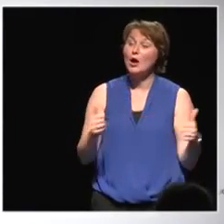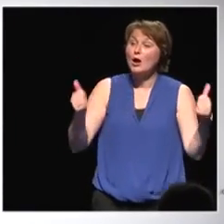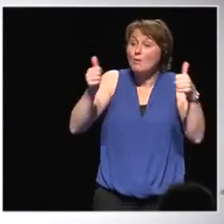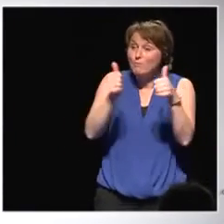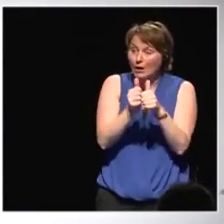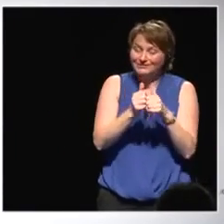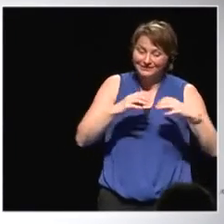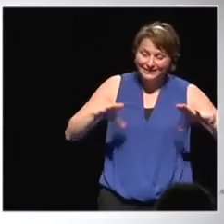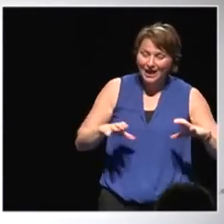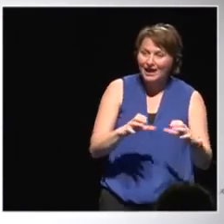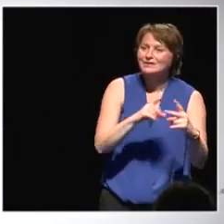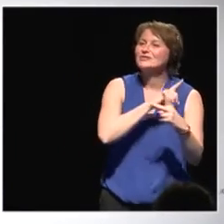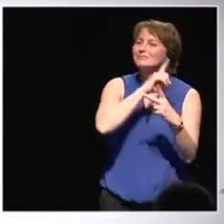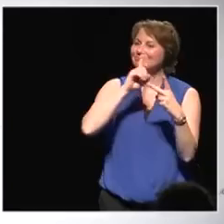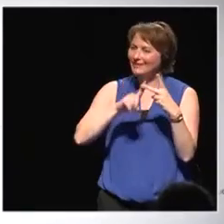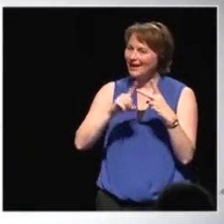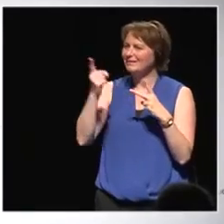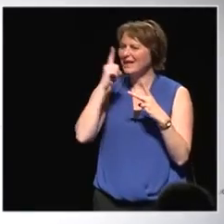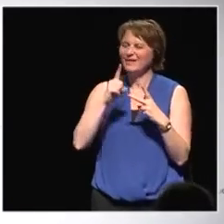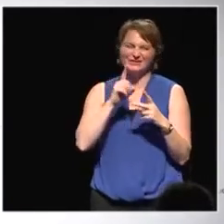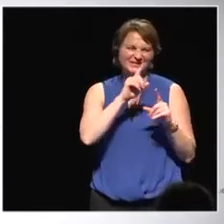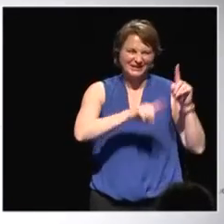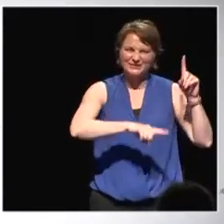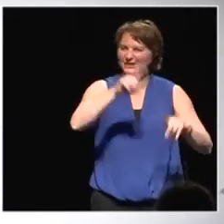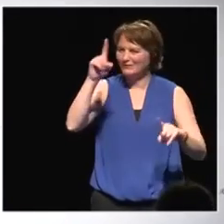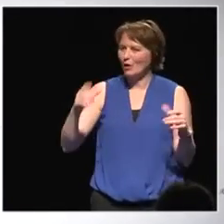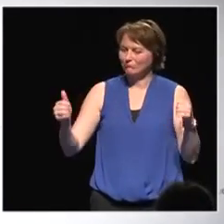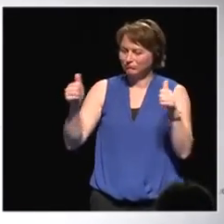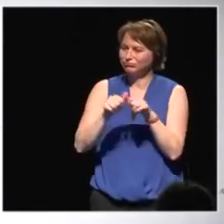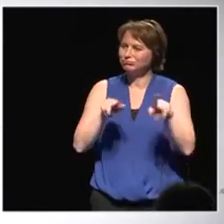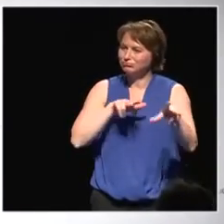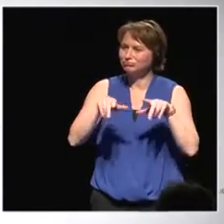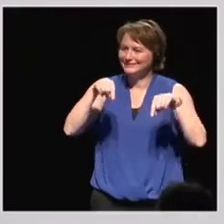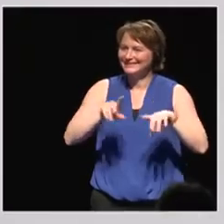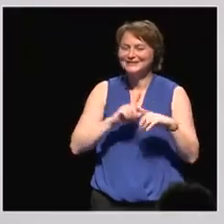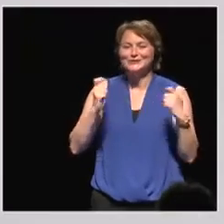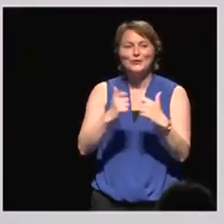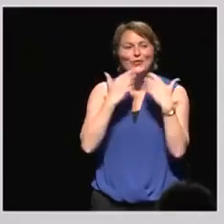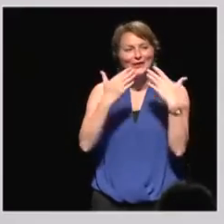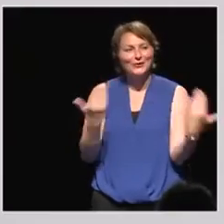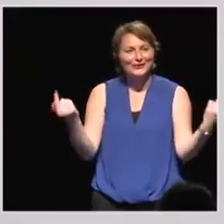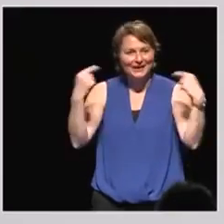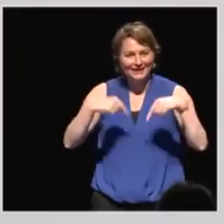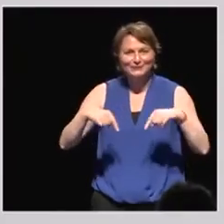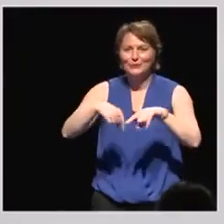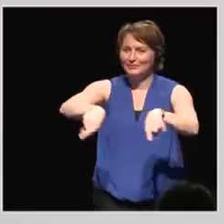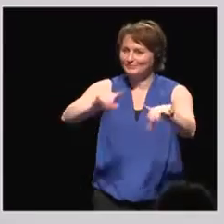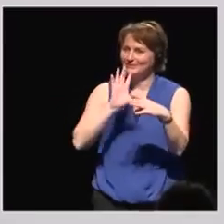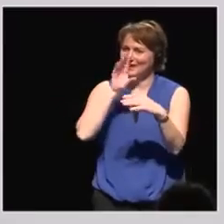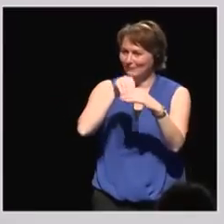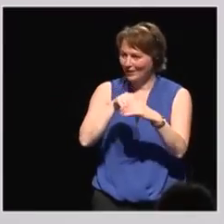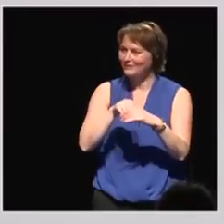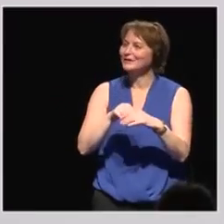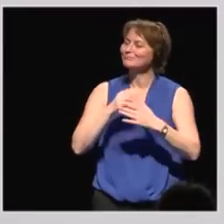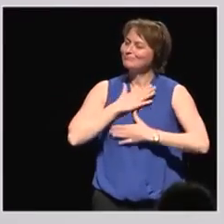link to website of the different co-organizer of this session. So, thank you again for your participation, your involvement, and we